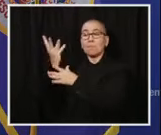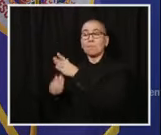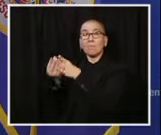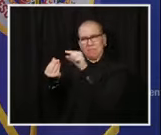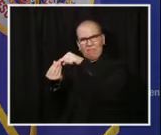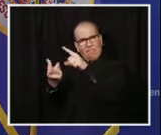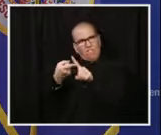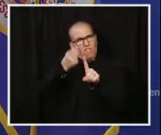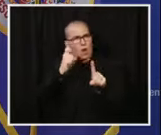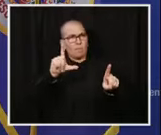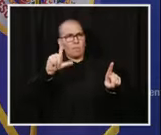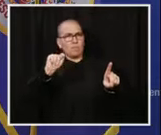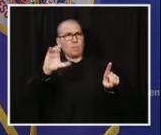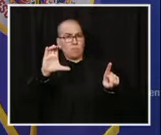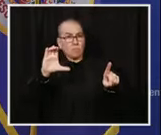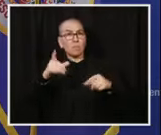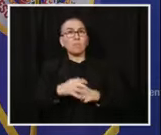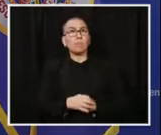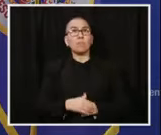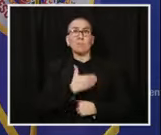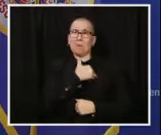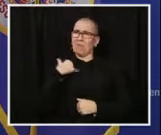our communities to help support this work.